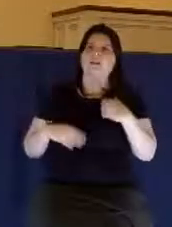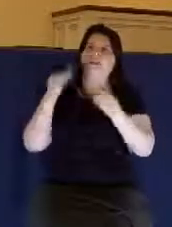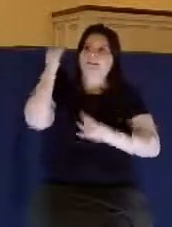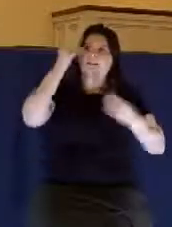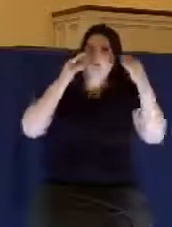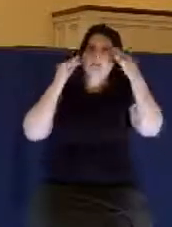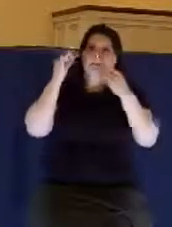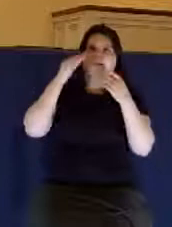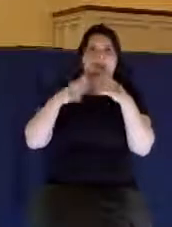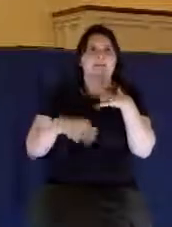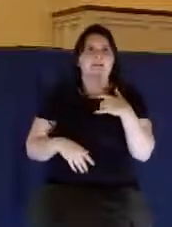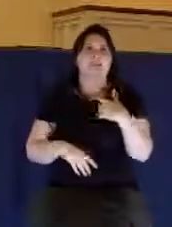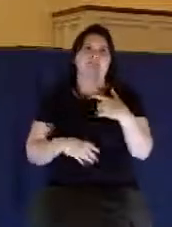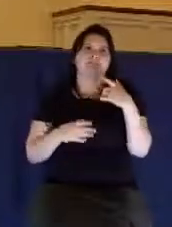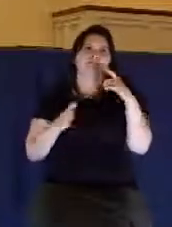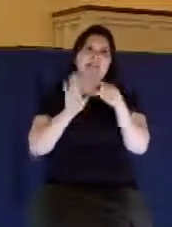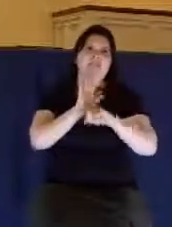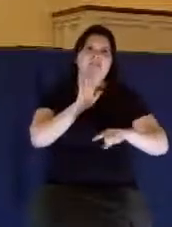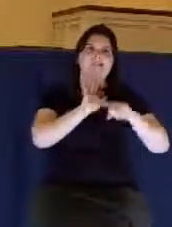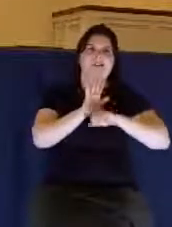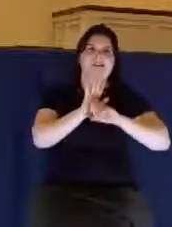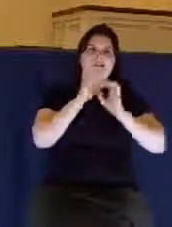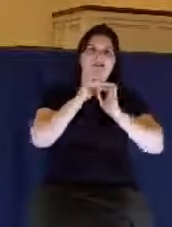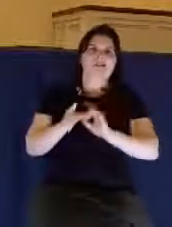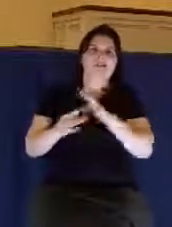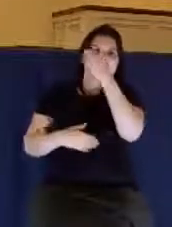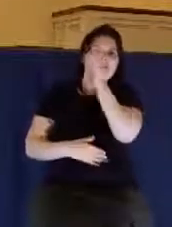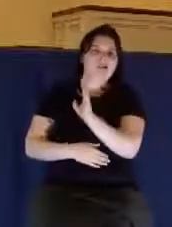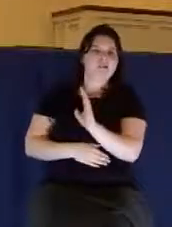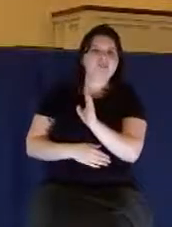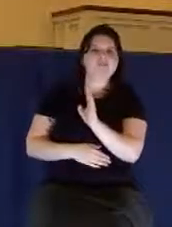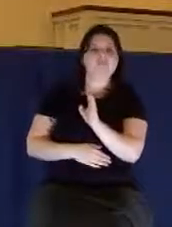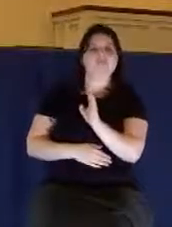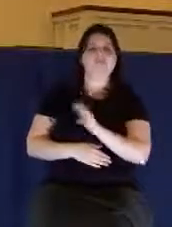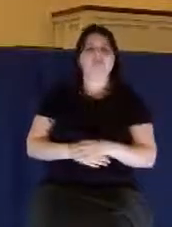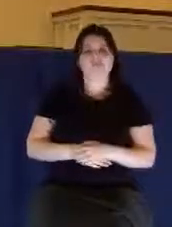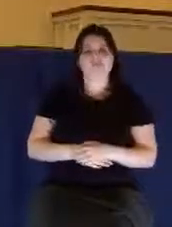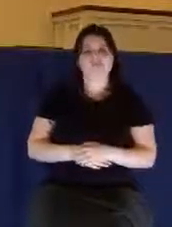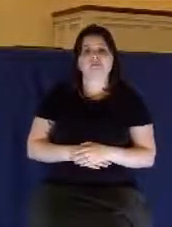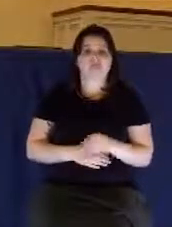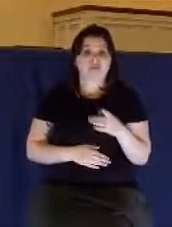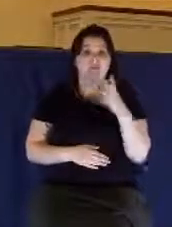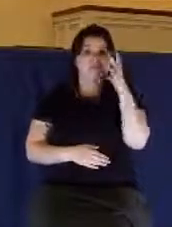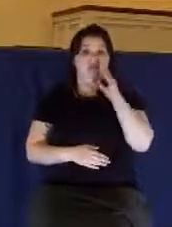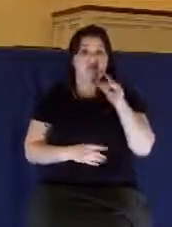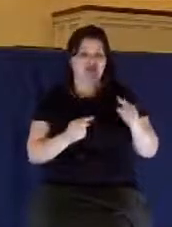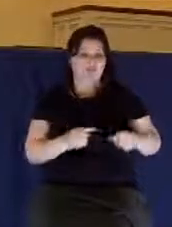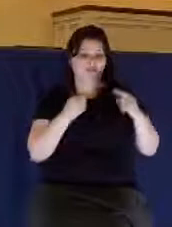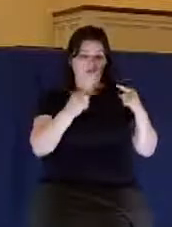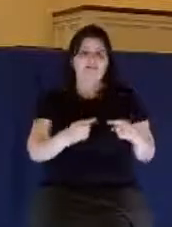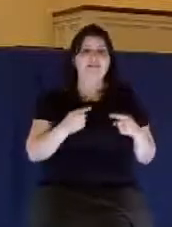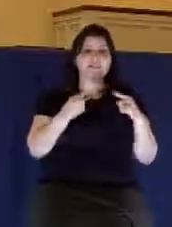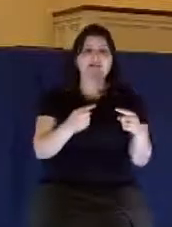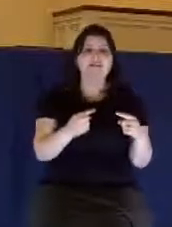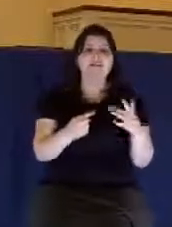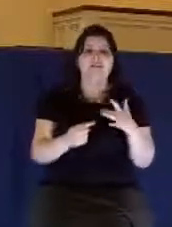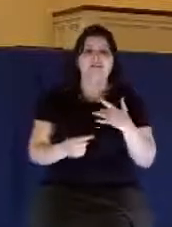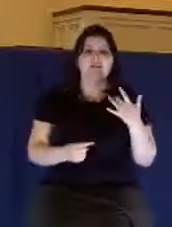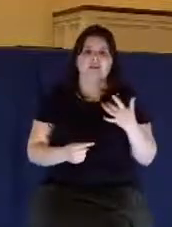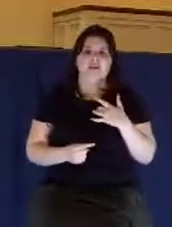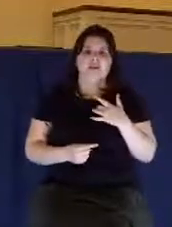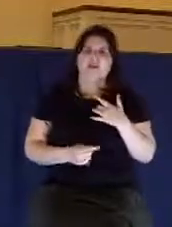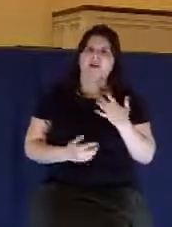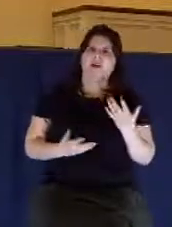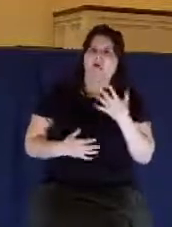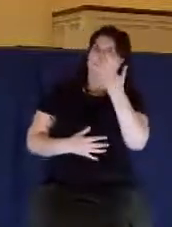some of Satan's lies. were thinking wrong thoughts about God. And when you're going through a trial, there's a tendency for someone to go through this